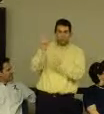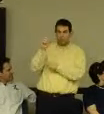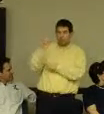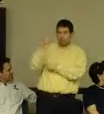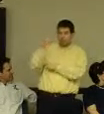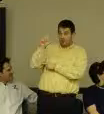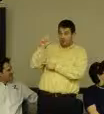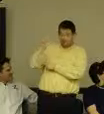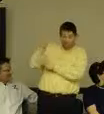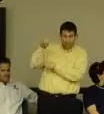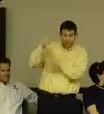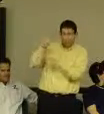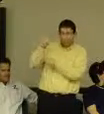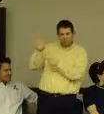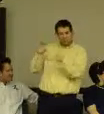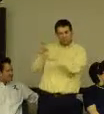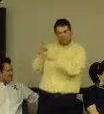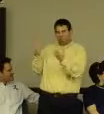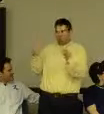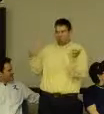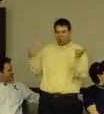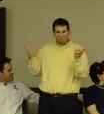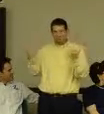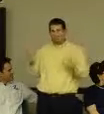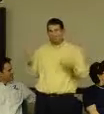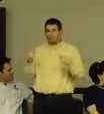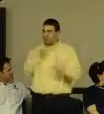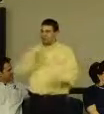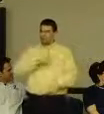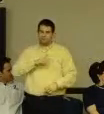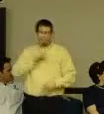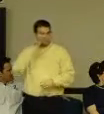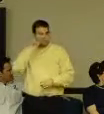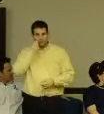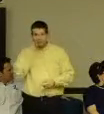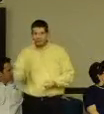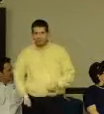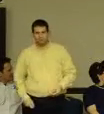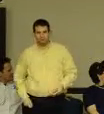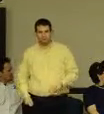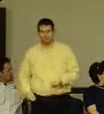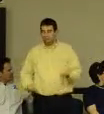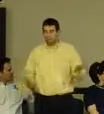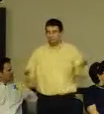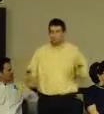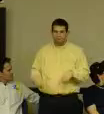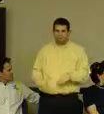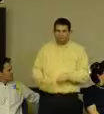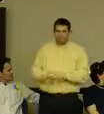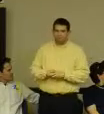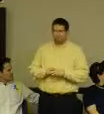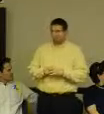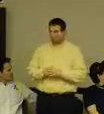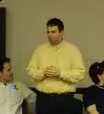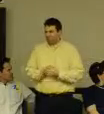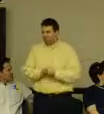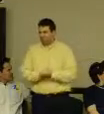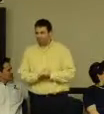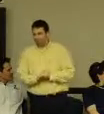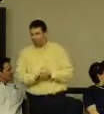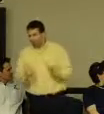And, you know, also, I tell them where to find the DLA webpage, and it's just really neat.